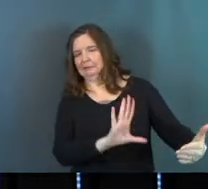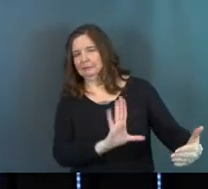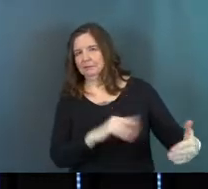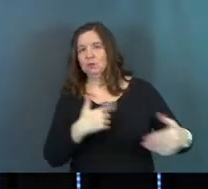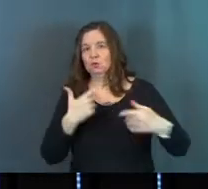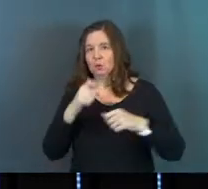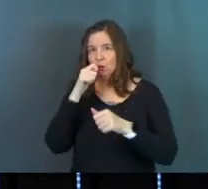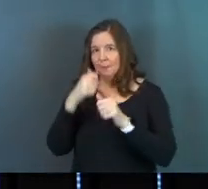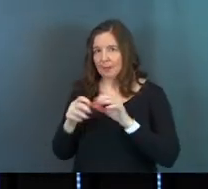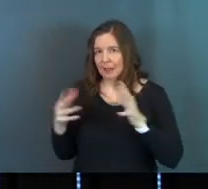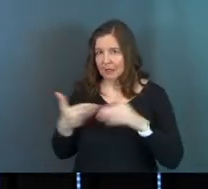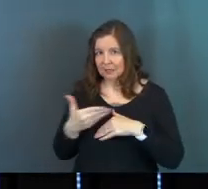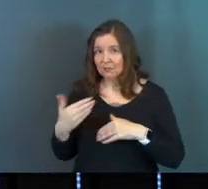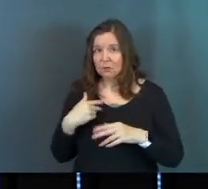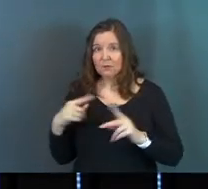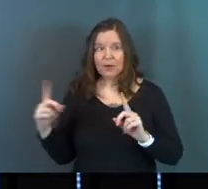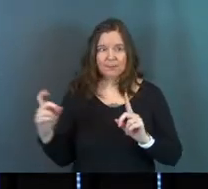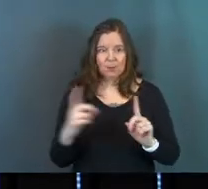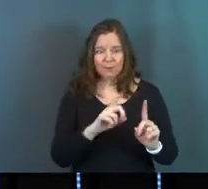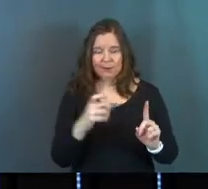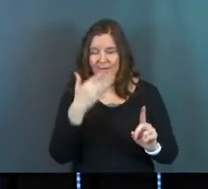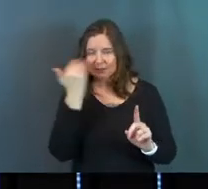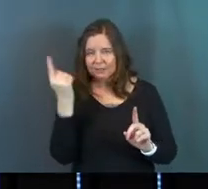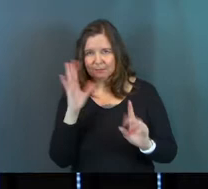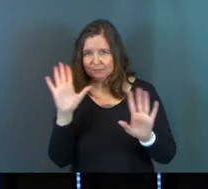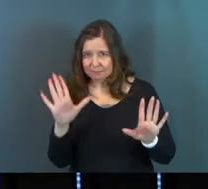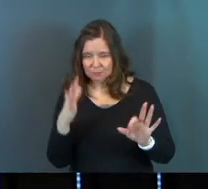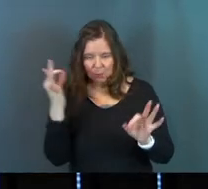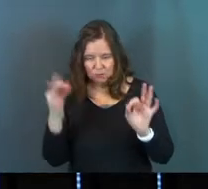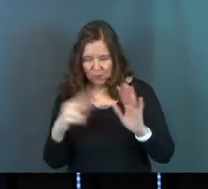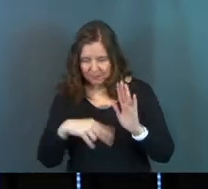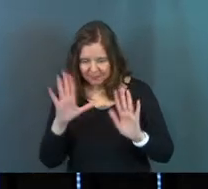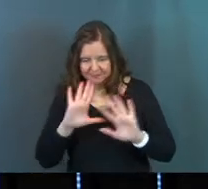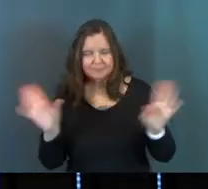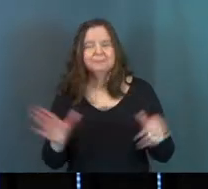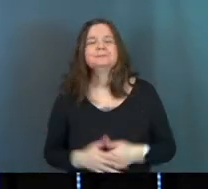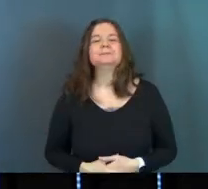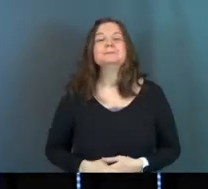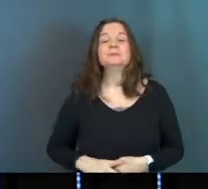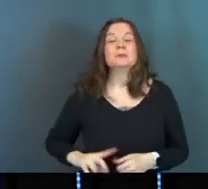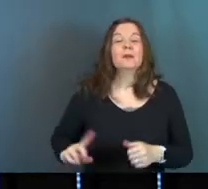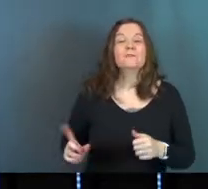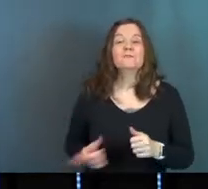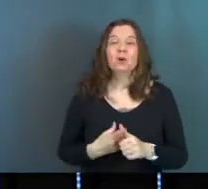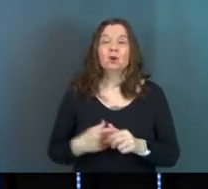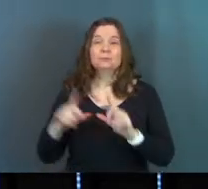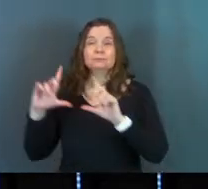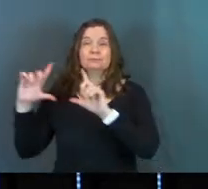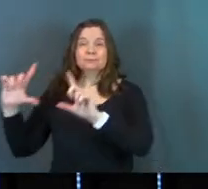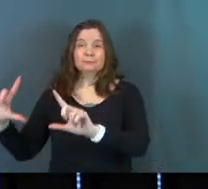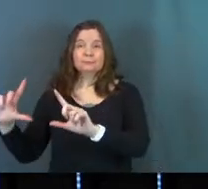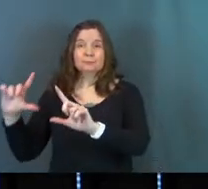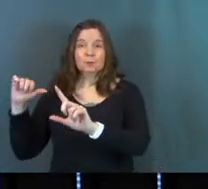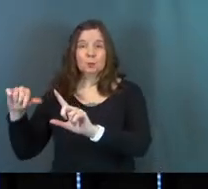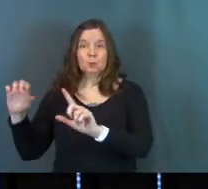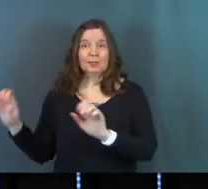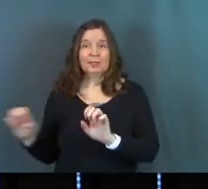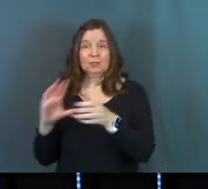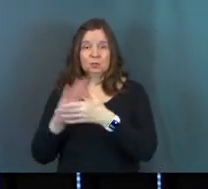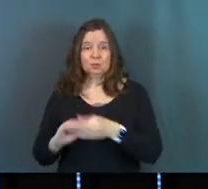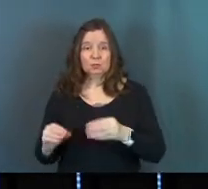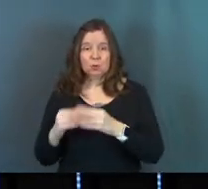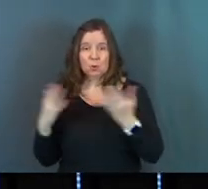a lot of stuff, okay? So if I'm moving or forget something, no judgment. Here we go. All right, so the first place that we start with the Easter